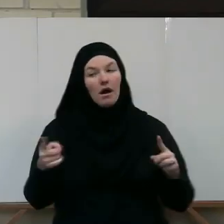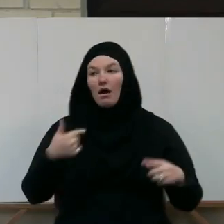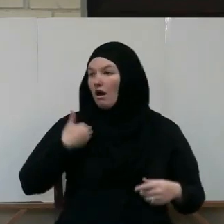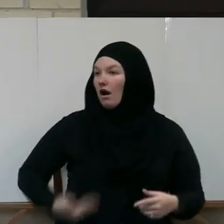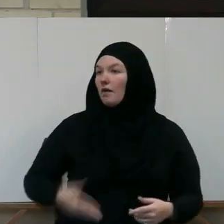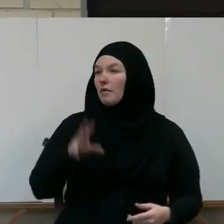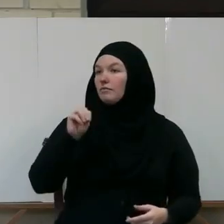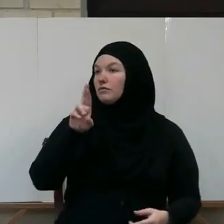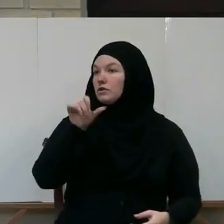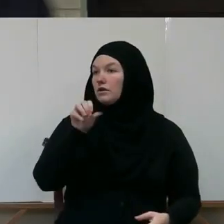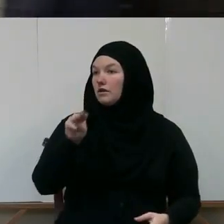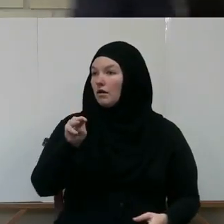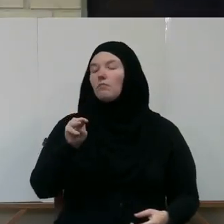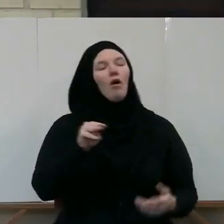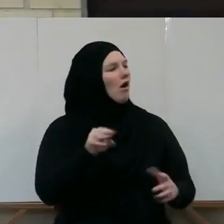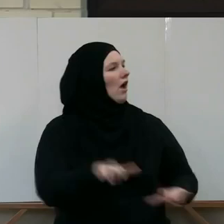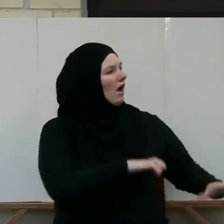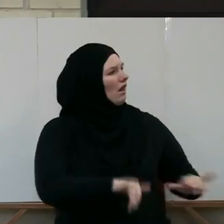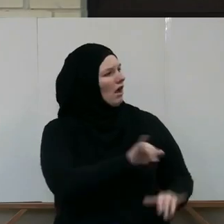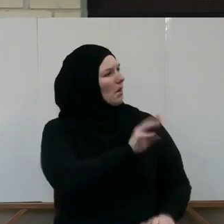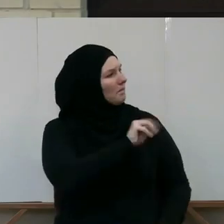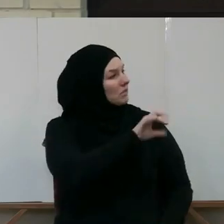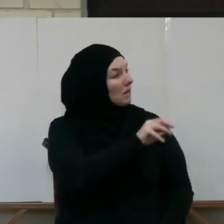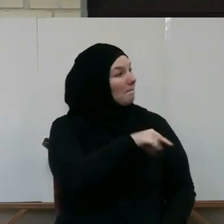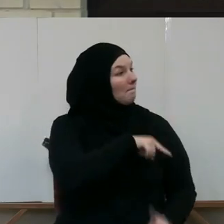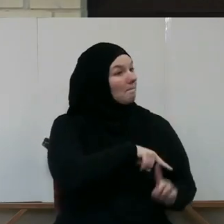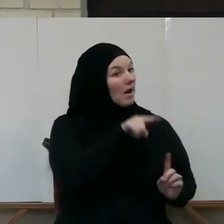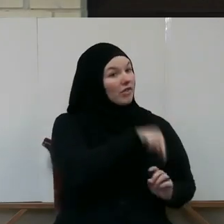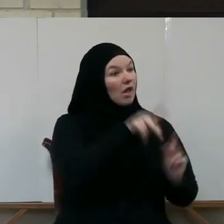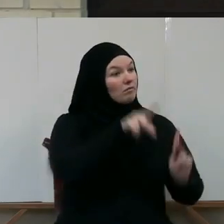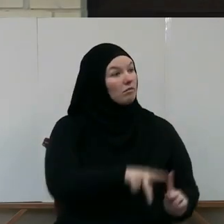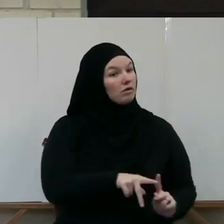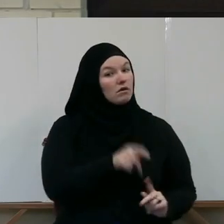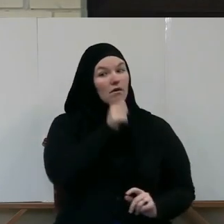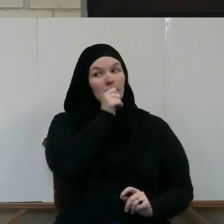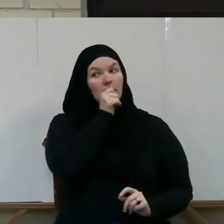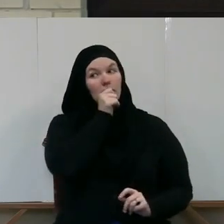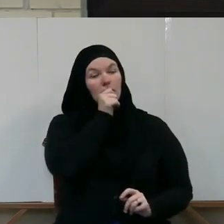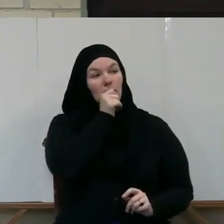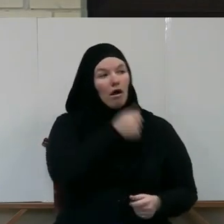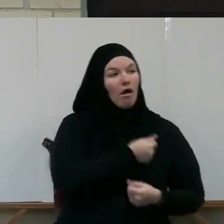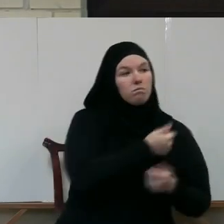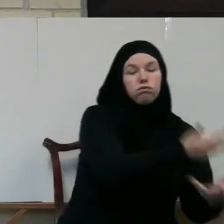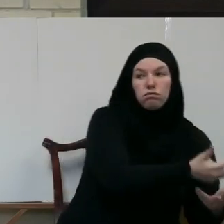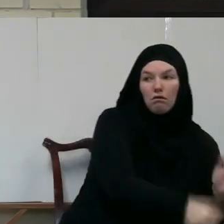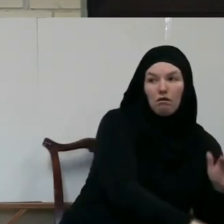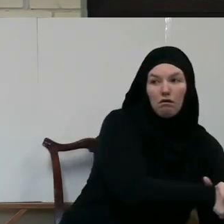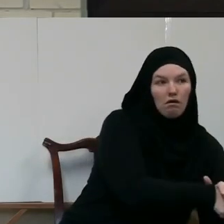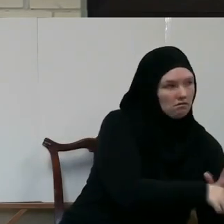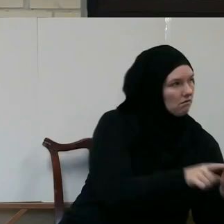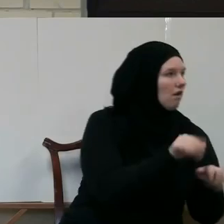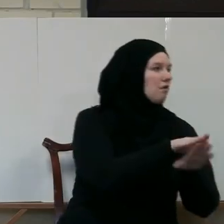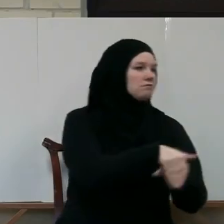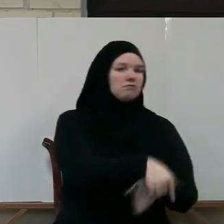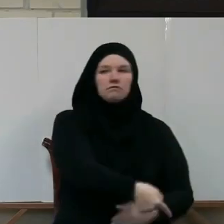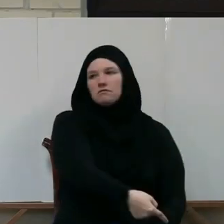Muslim, then you treat him as a Muslim. But if he does the two, then he is a hypocrite. He is showing us